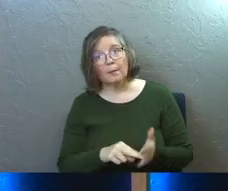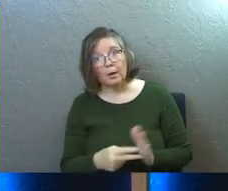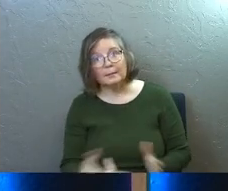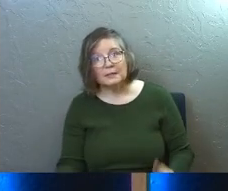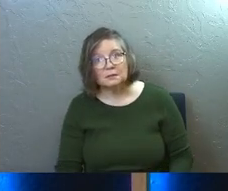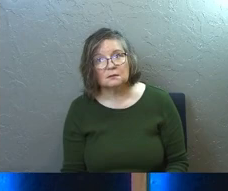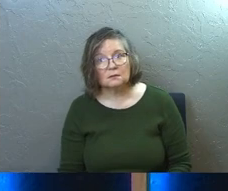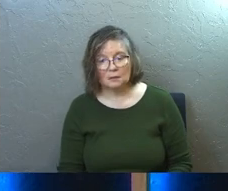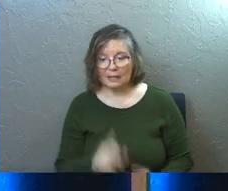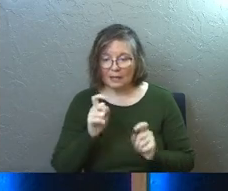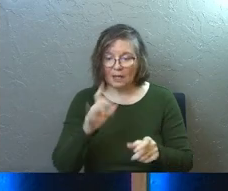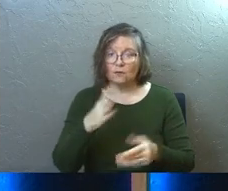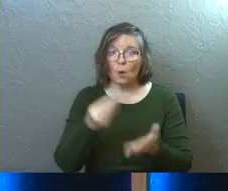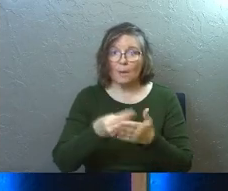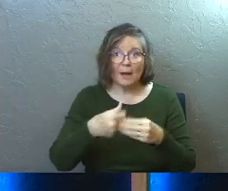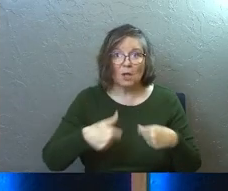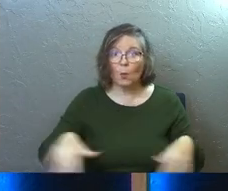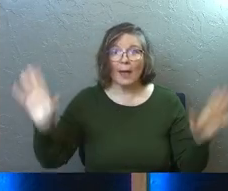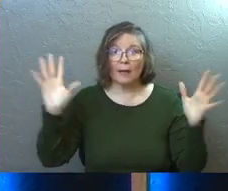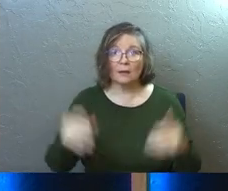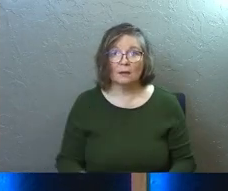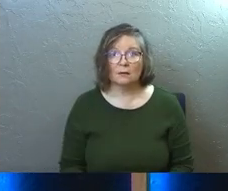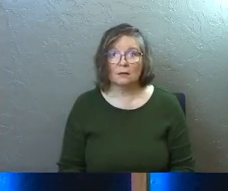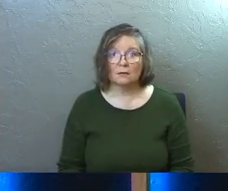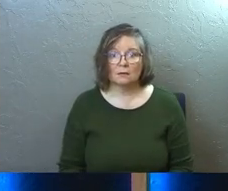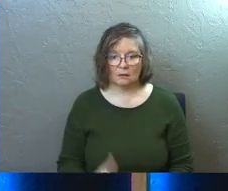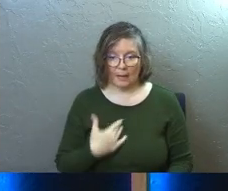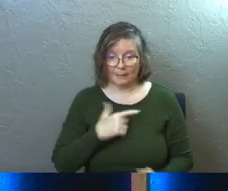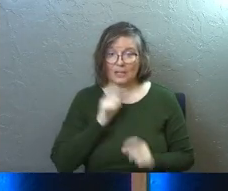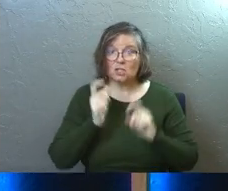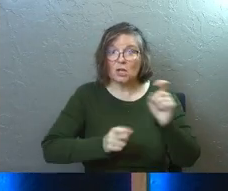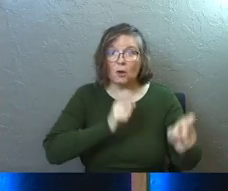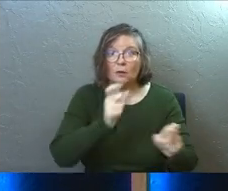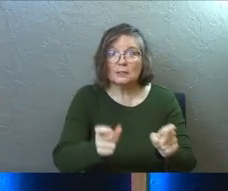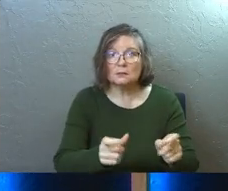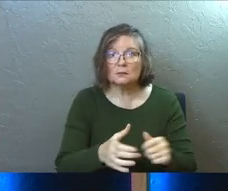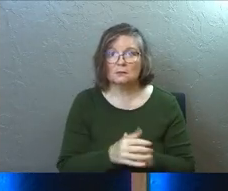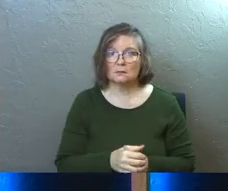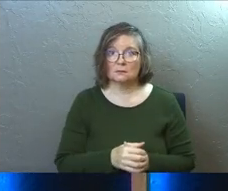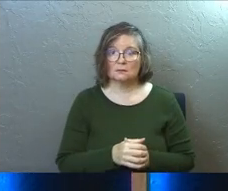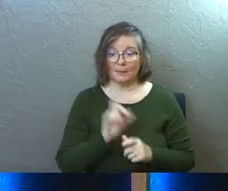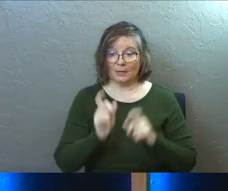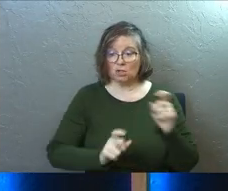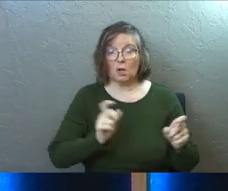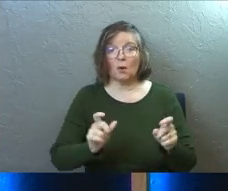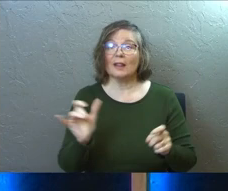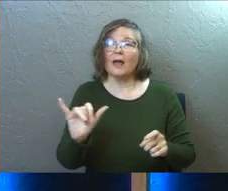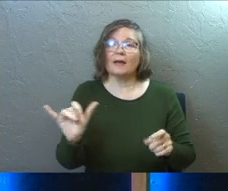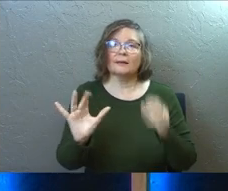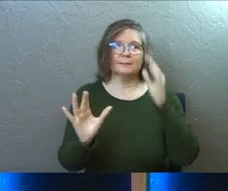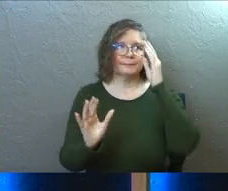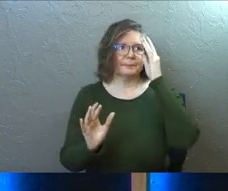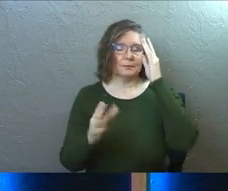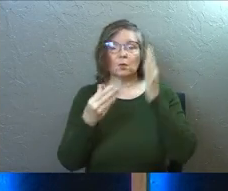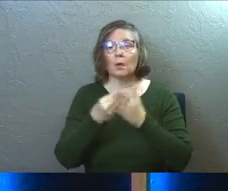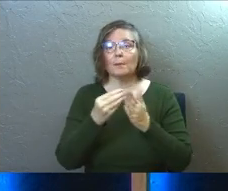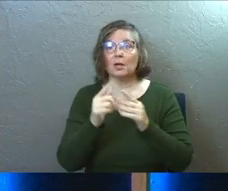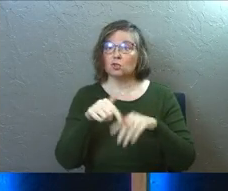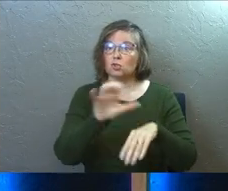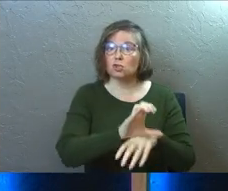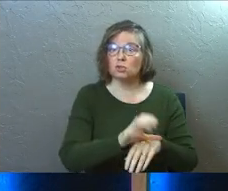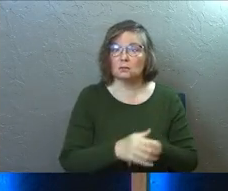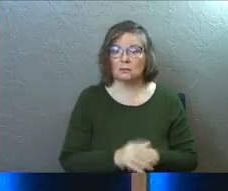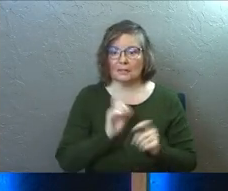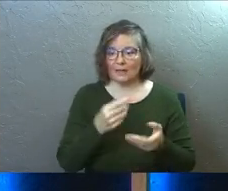purpose. Give your money away. Be generous. Be generous. Like give your money to the